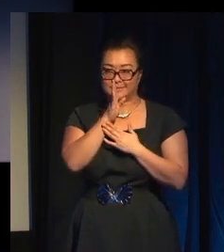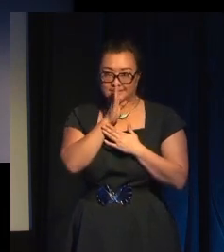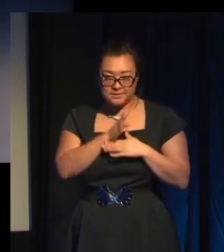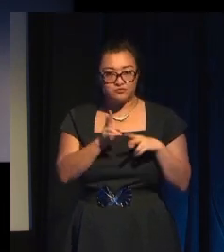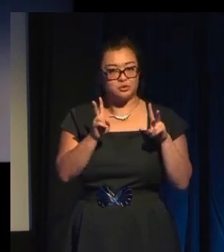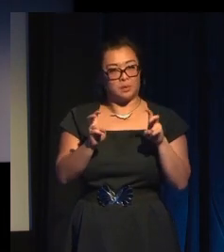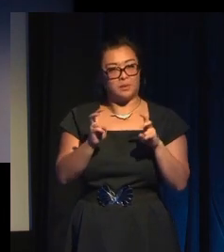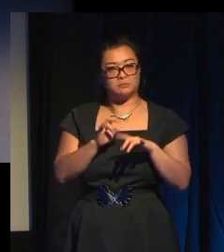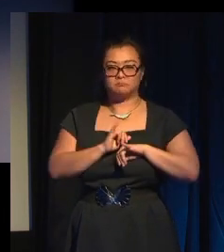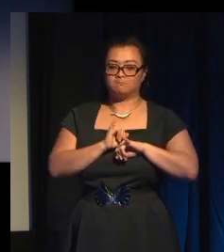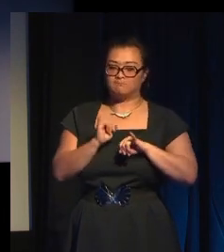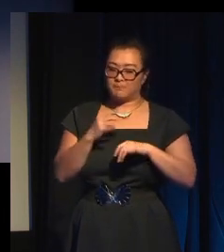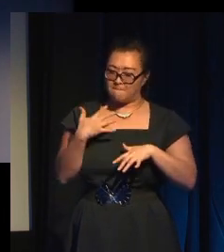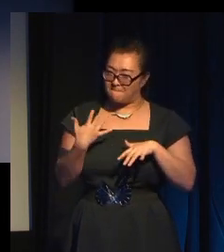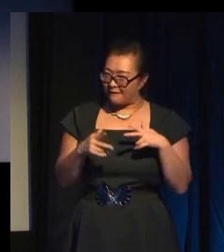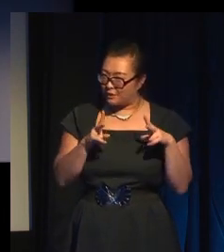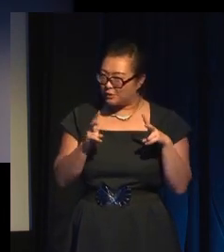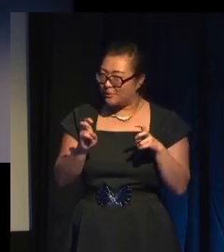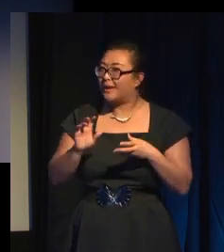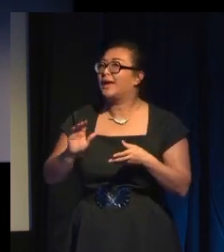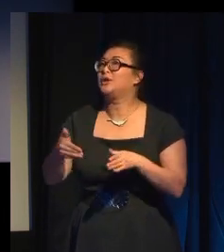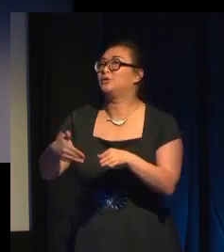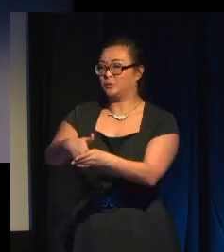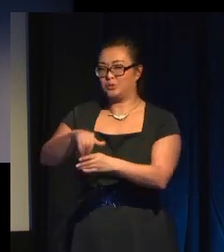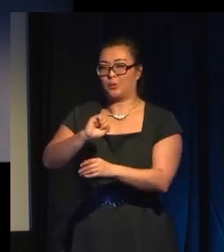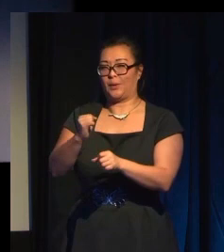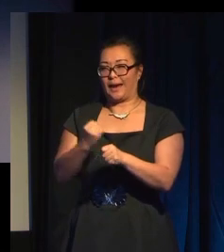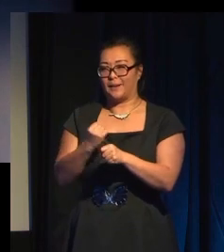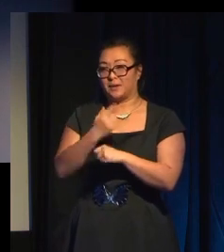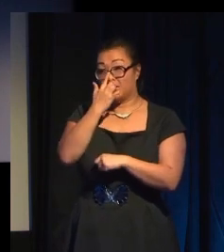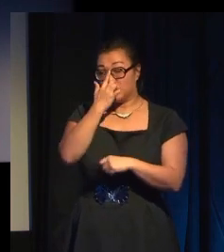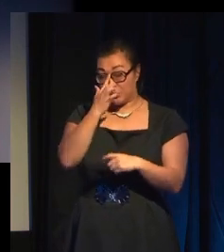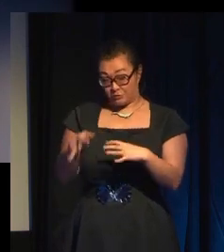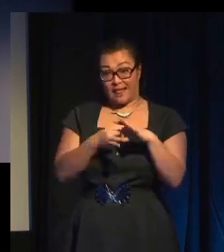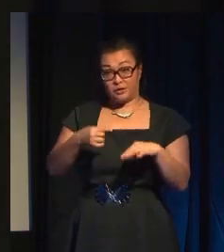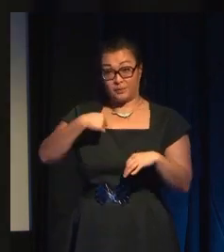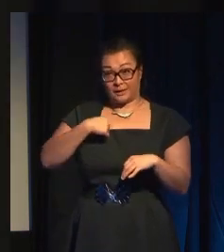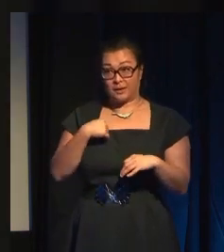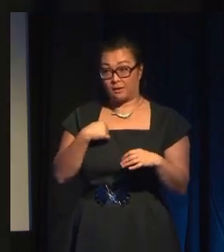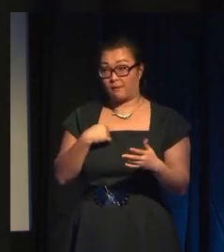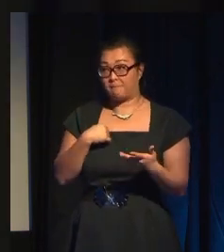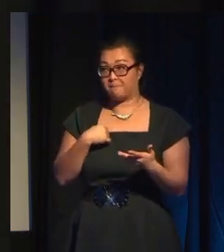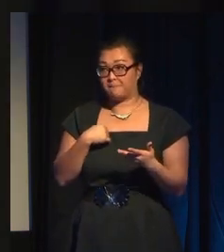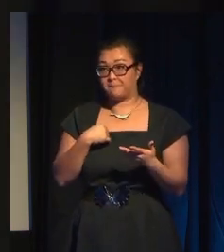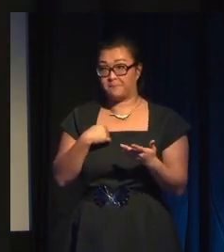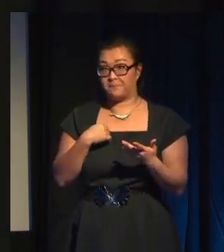topics. I know, like, this worked for me. I made a game by refugees. Or obscure.